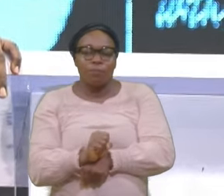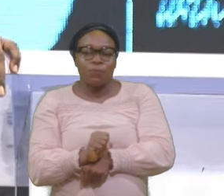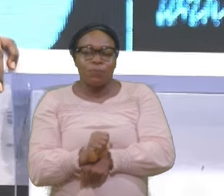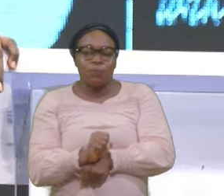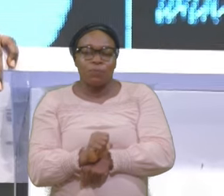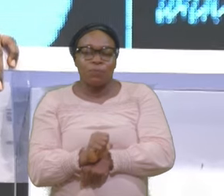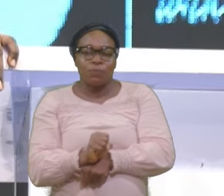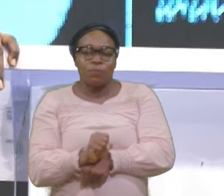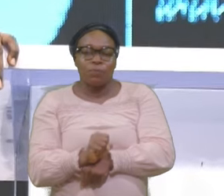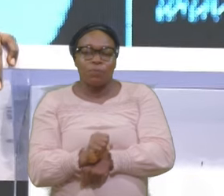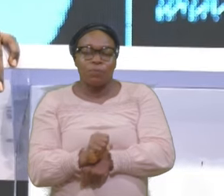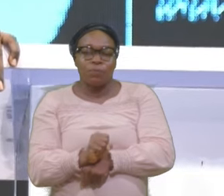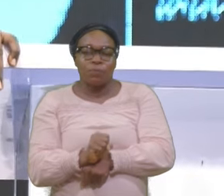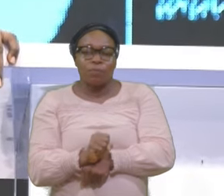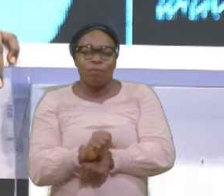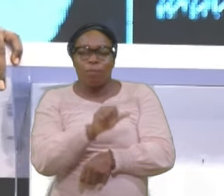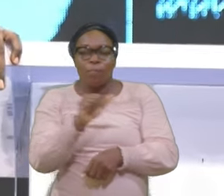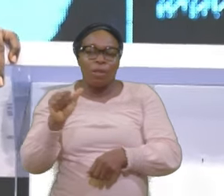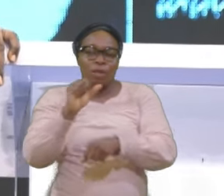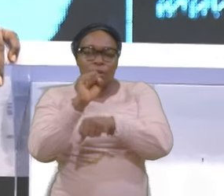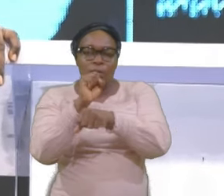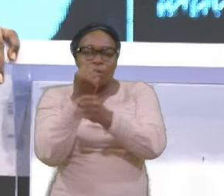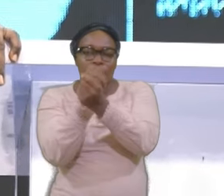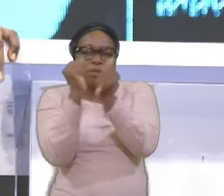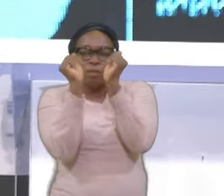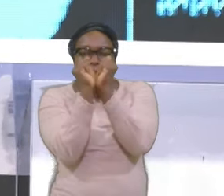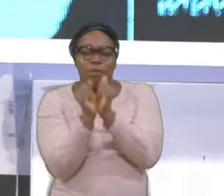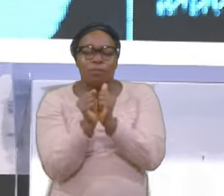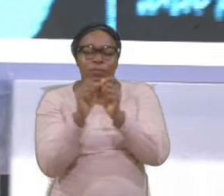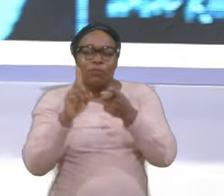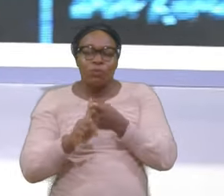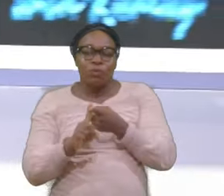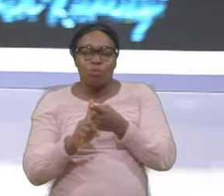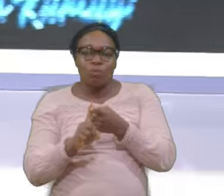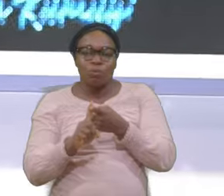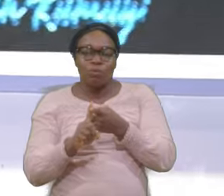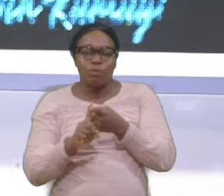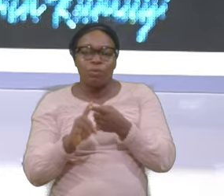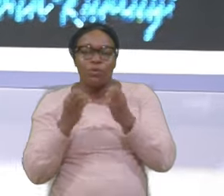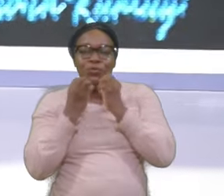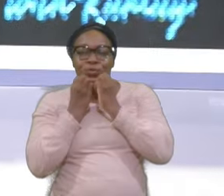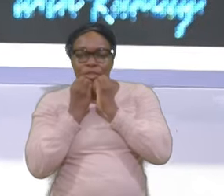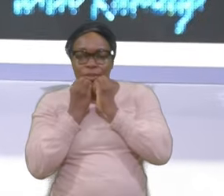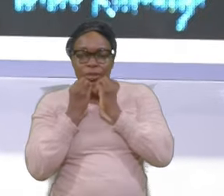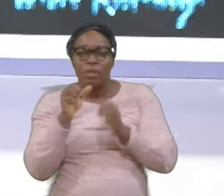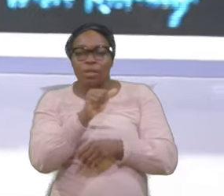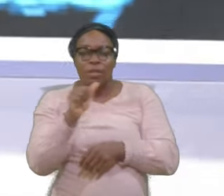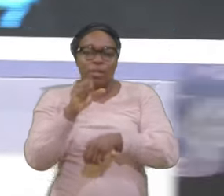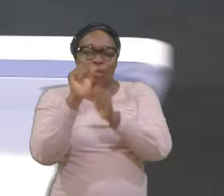A slave To gambling A slave In the Far country